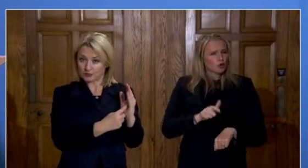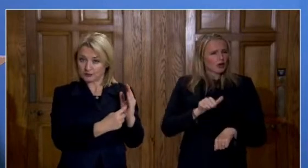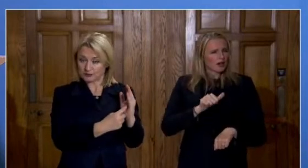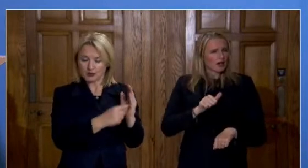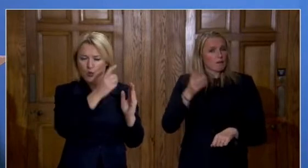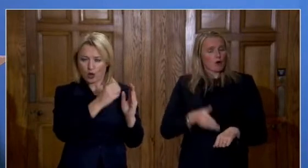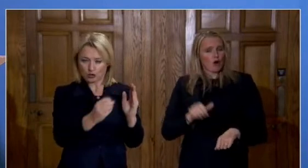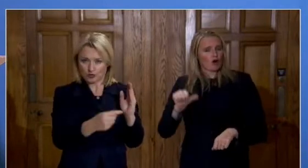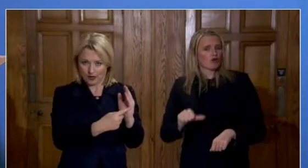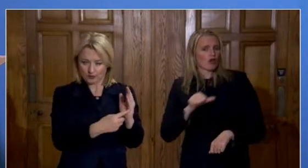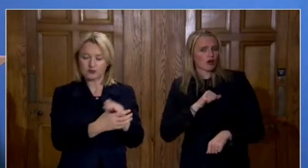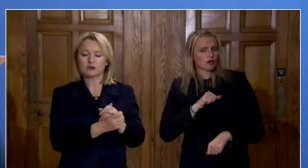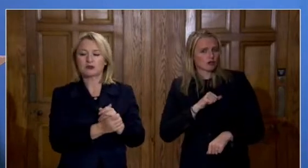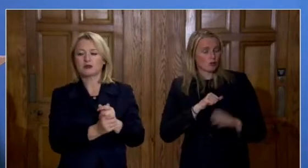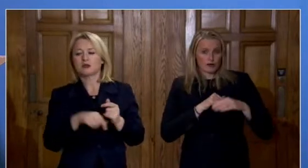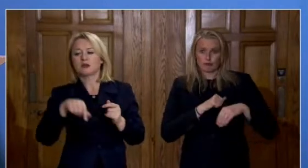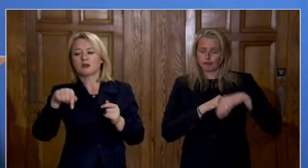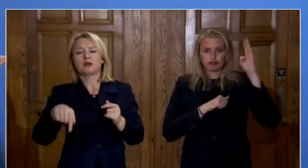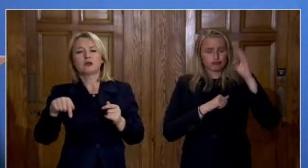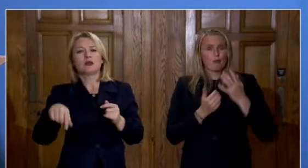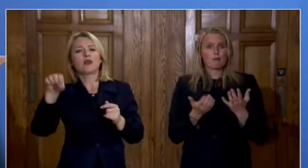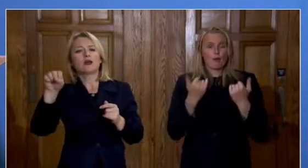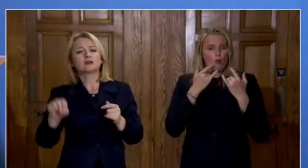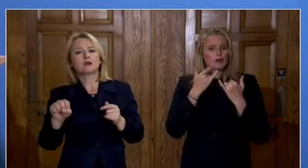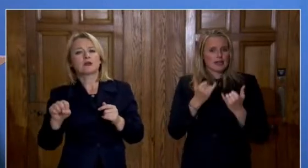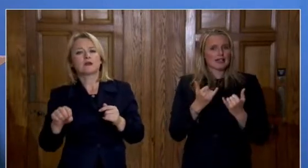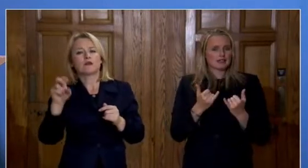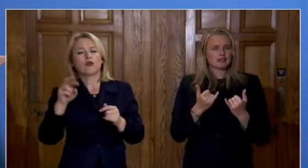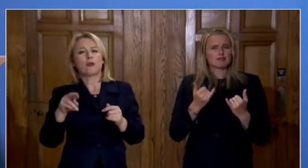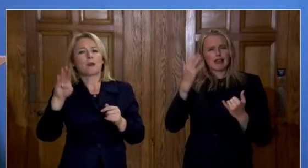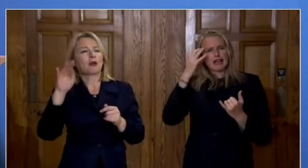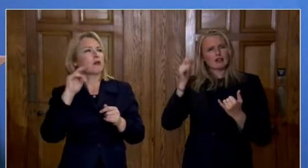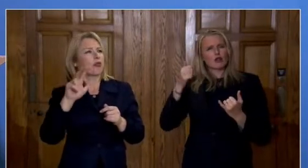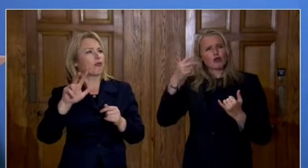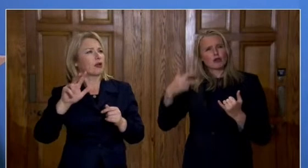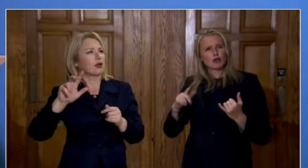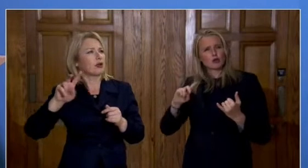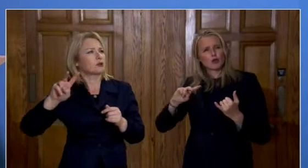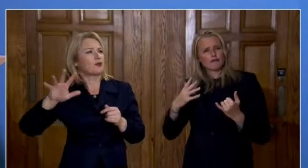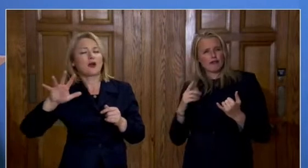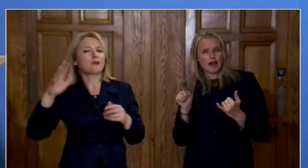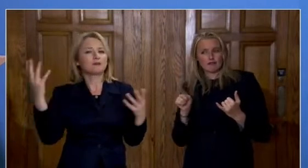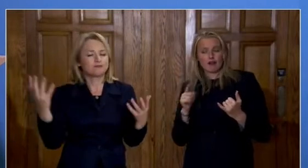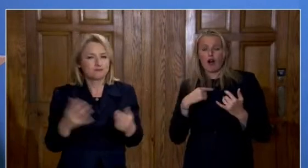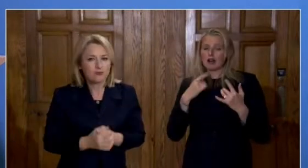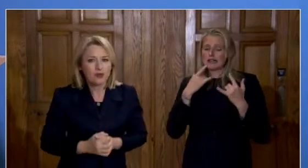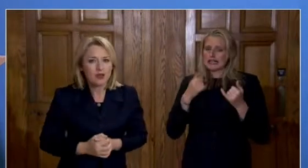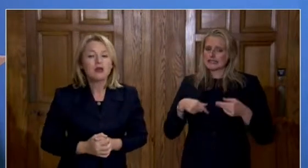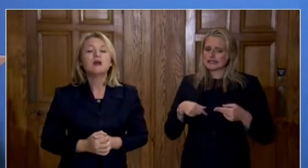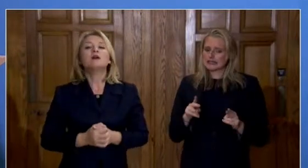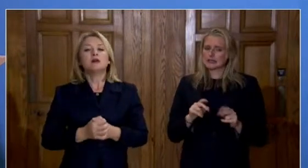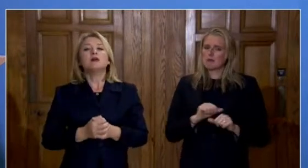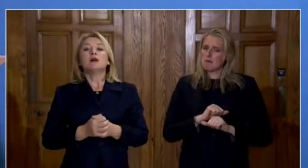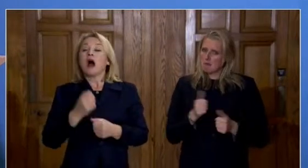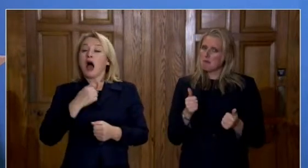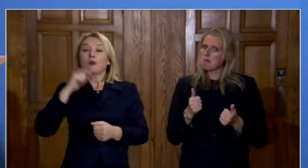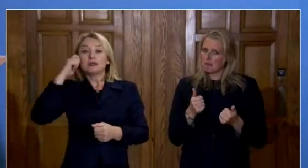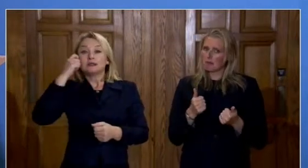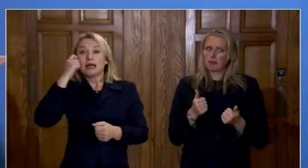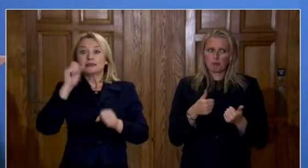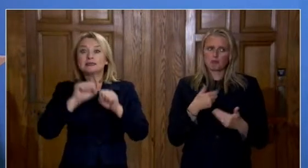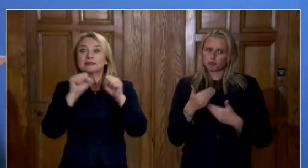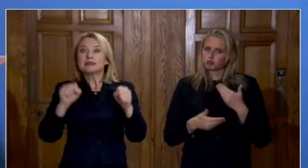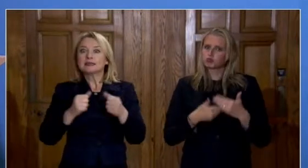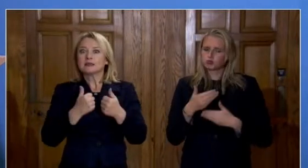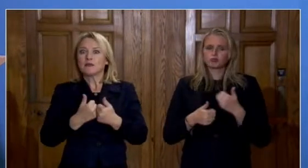per hundred per hundred thousand england was sitting at 325 so our testing system is is holding up it has